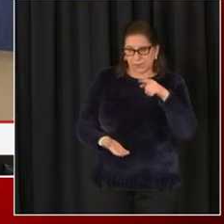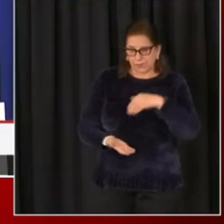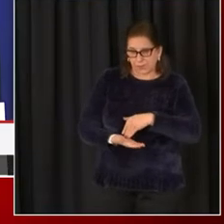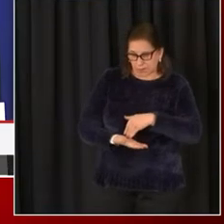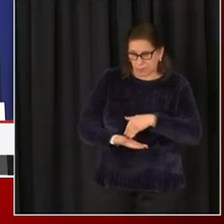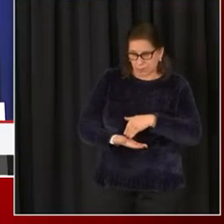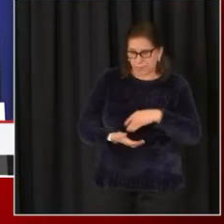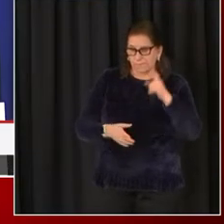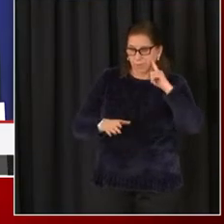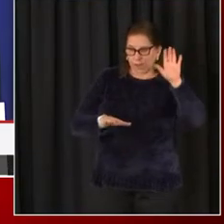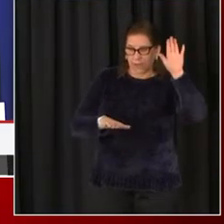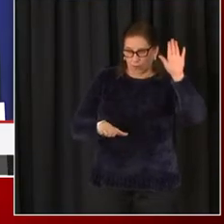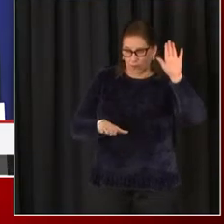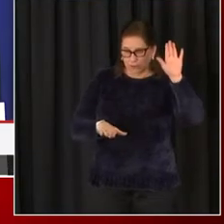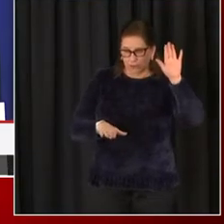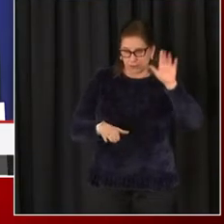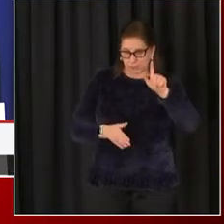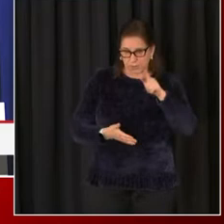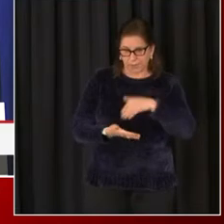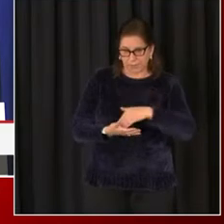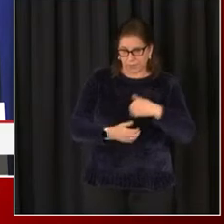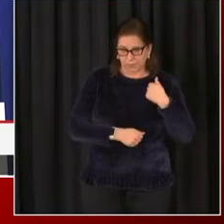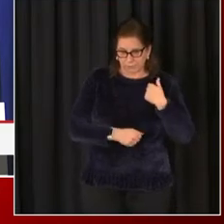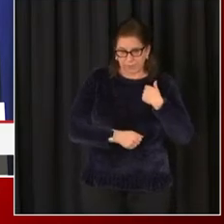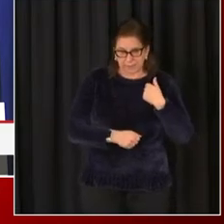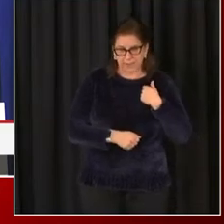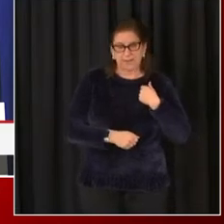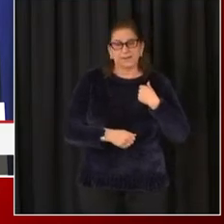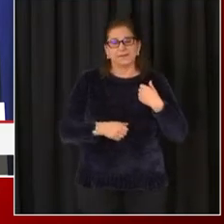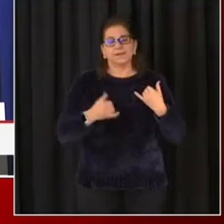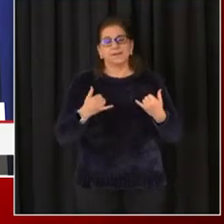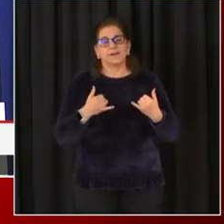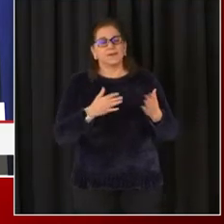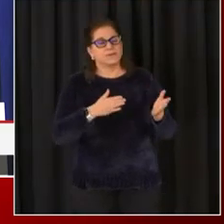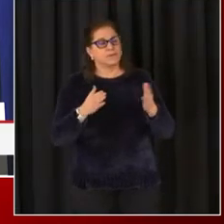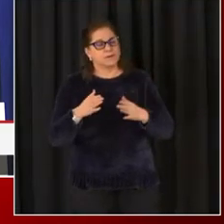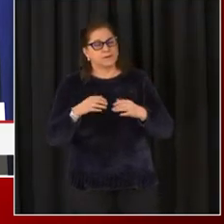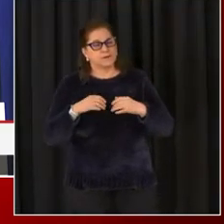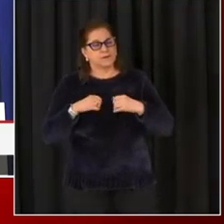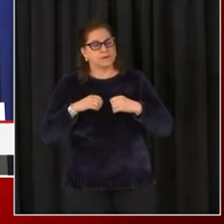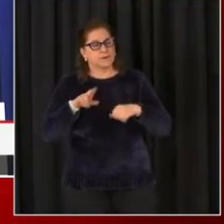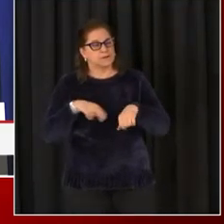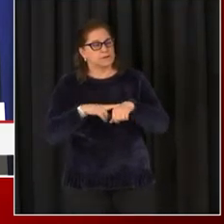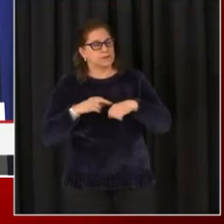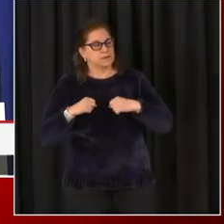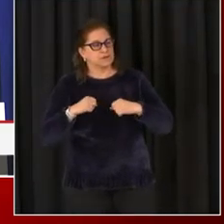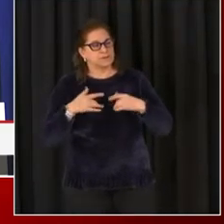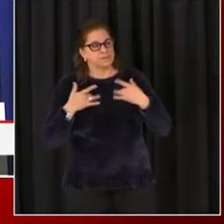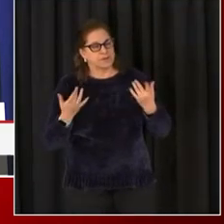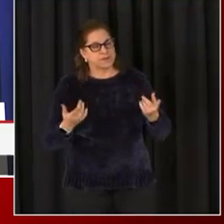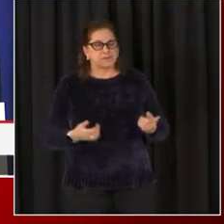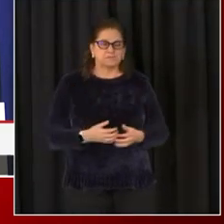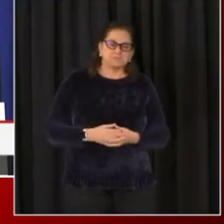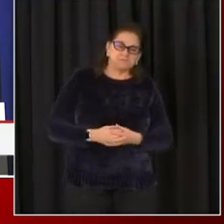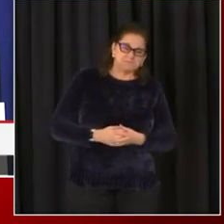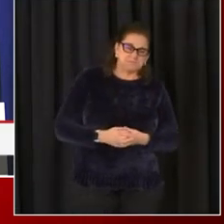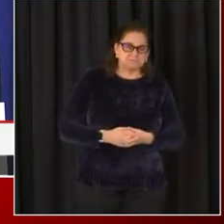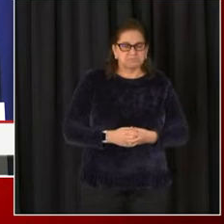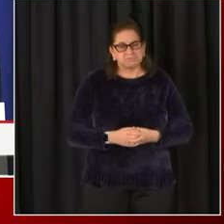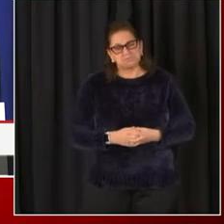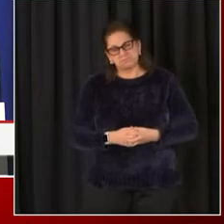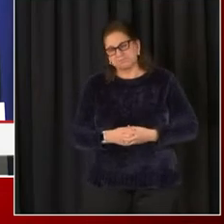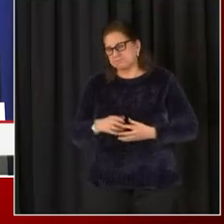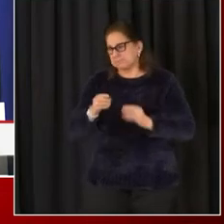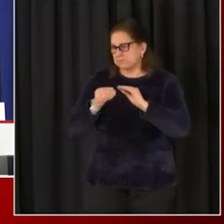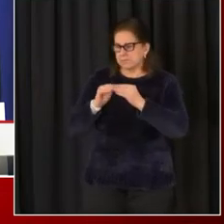for the inauguration for the next special security event that you're talking about. Do you know how many National Guard will be? Well, those numbers are being